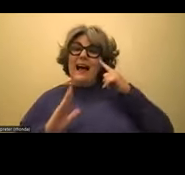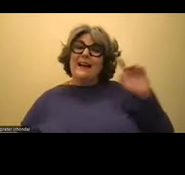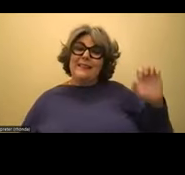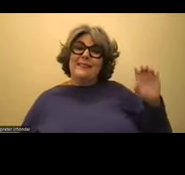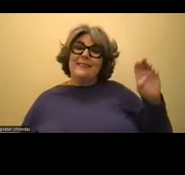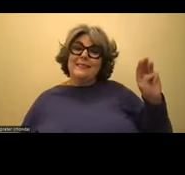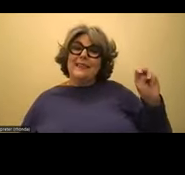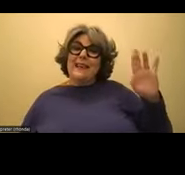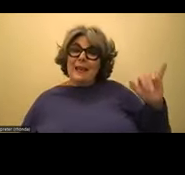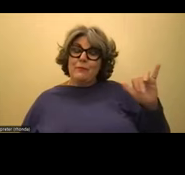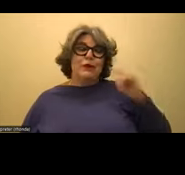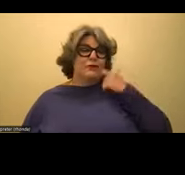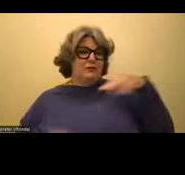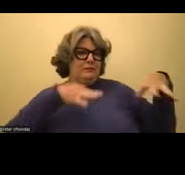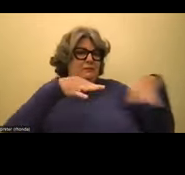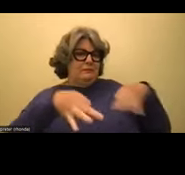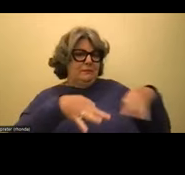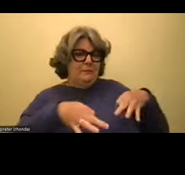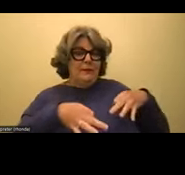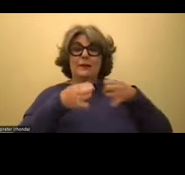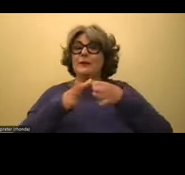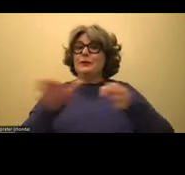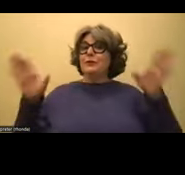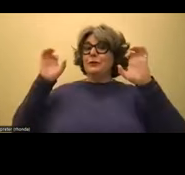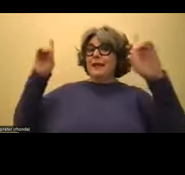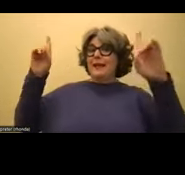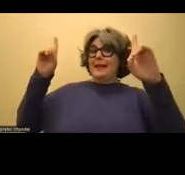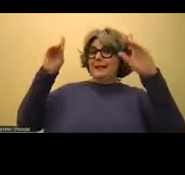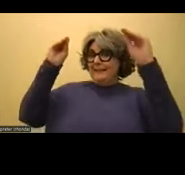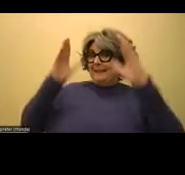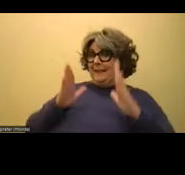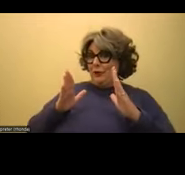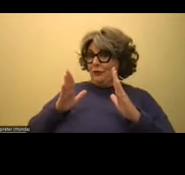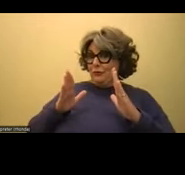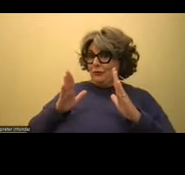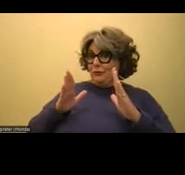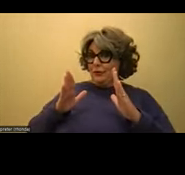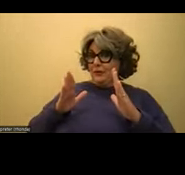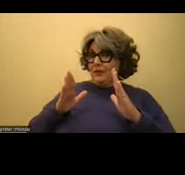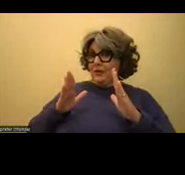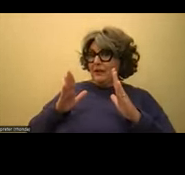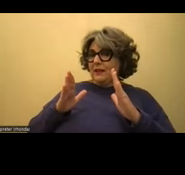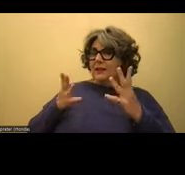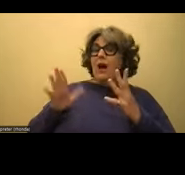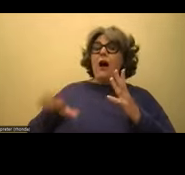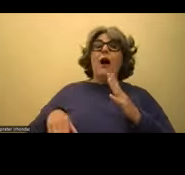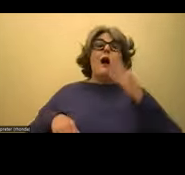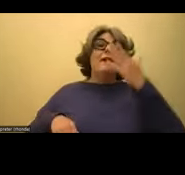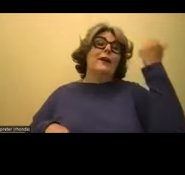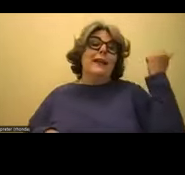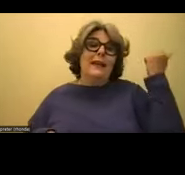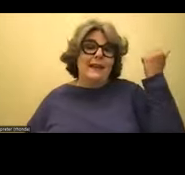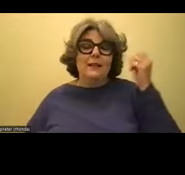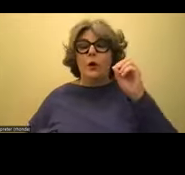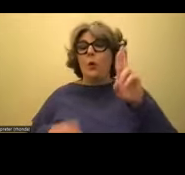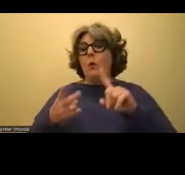hit on that really well, is that the general education teachers will kind of forget or